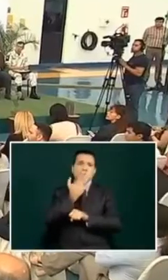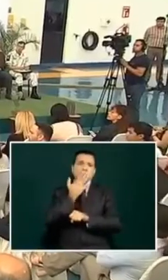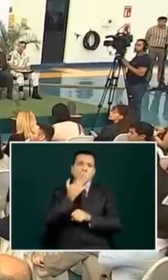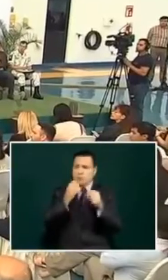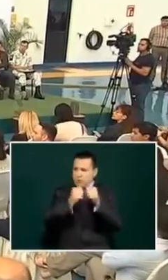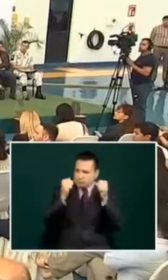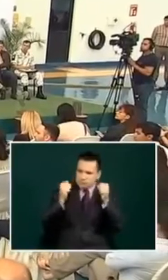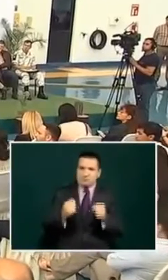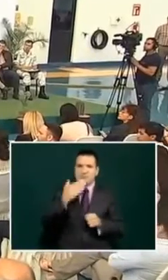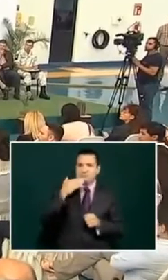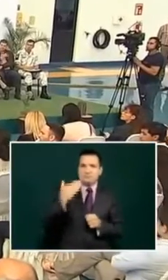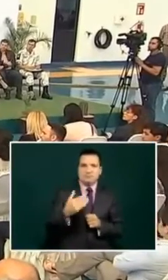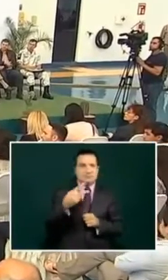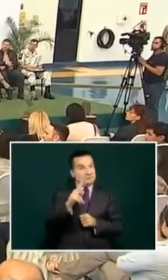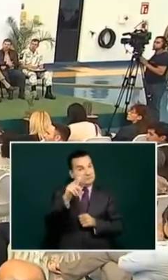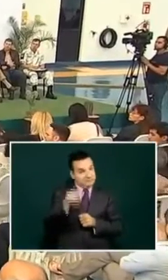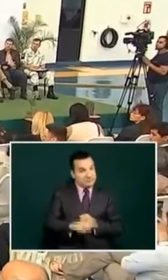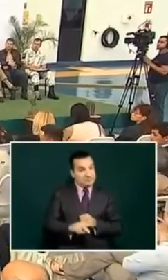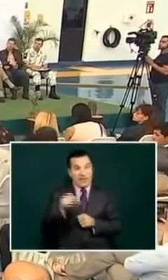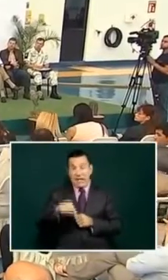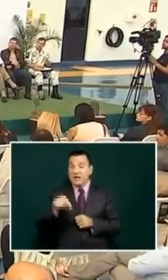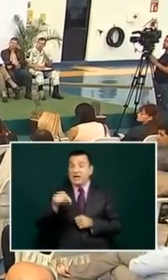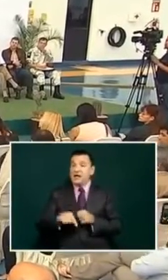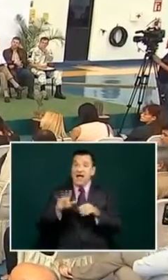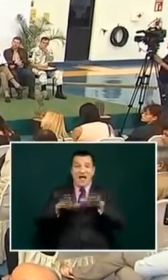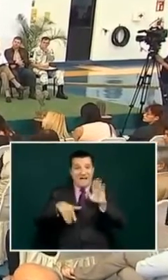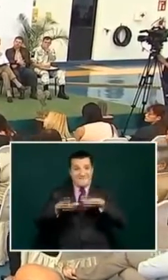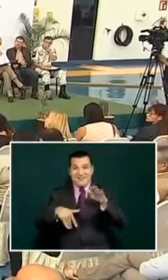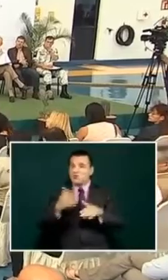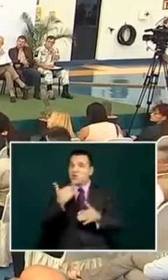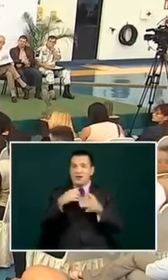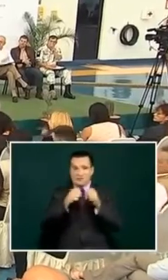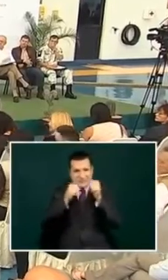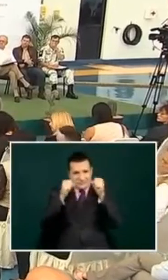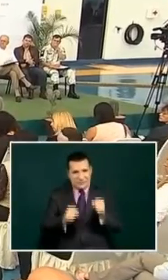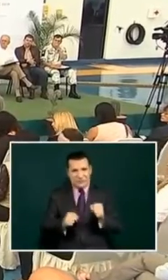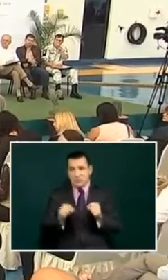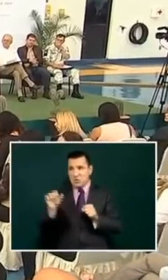that they've said for years that they were